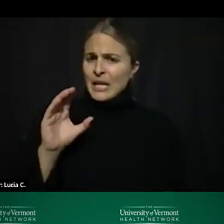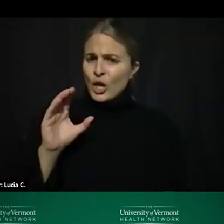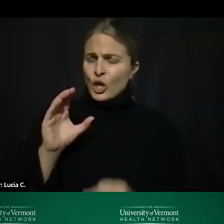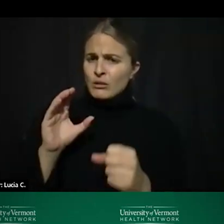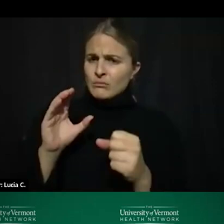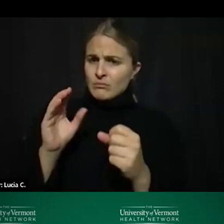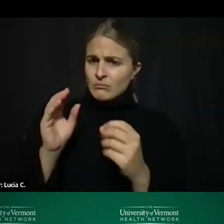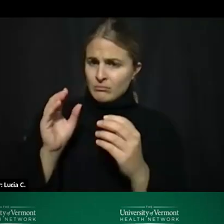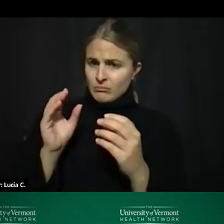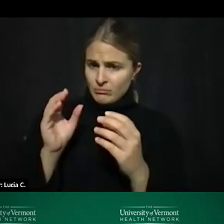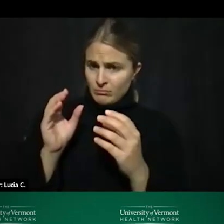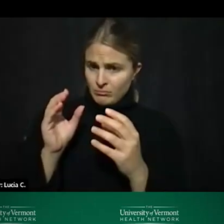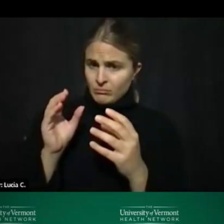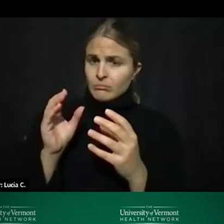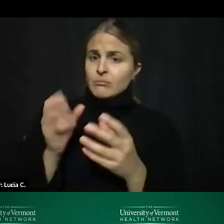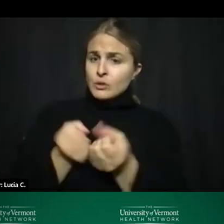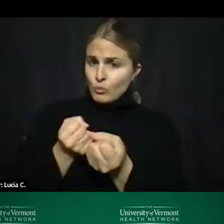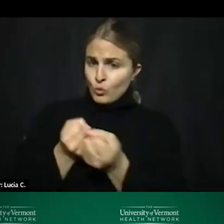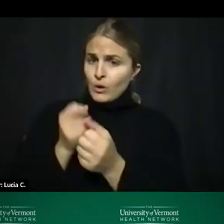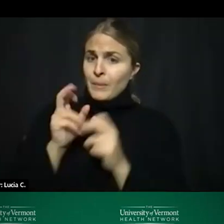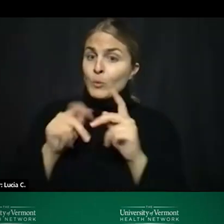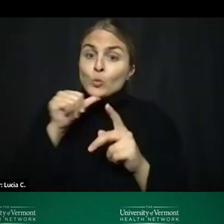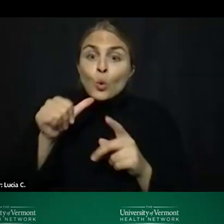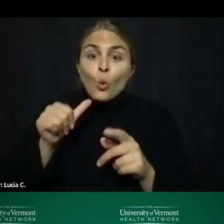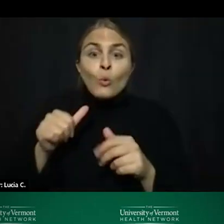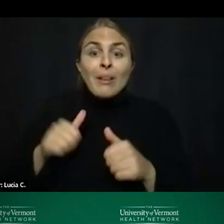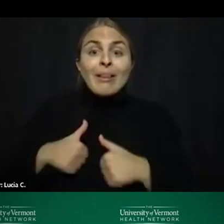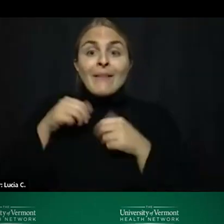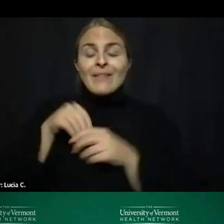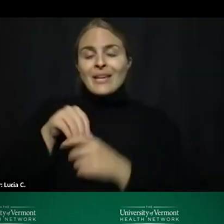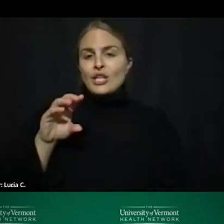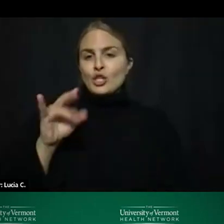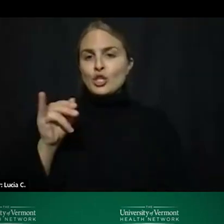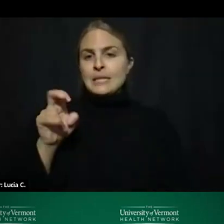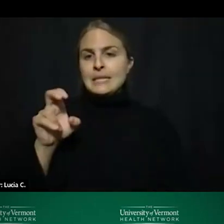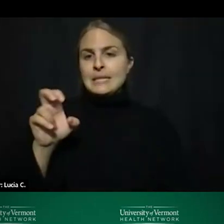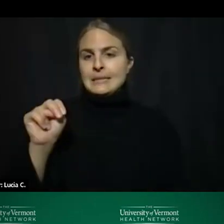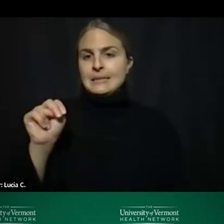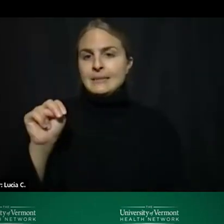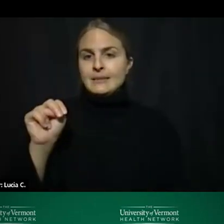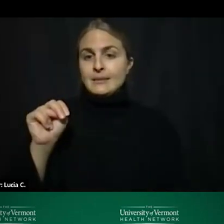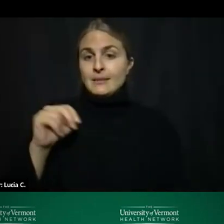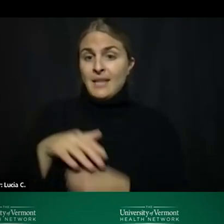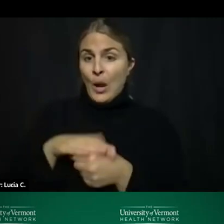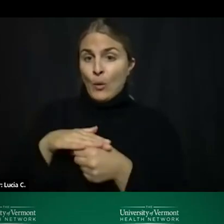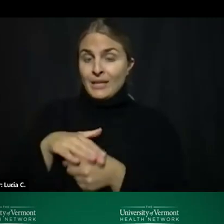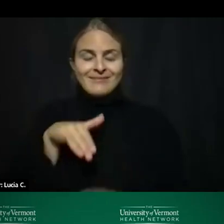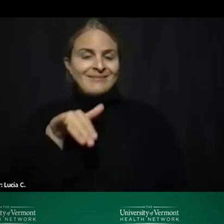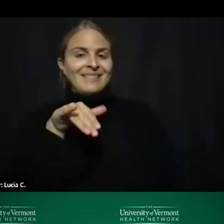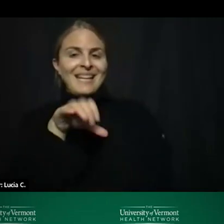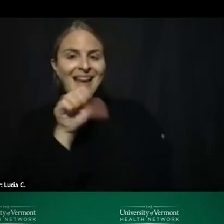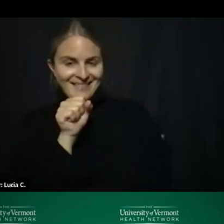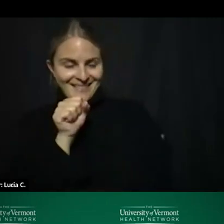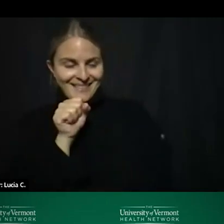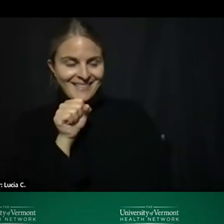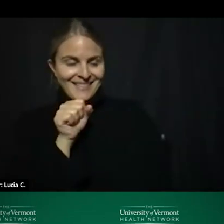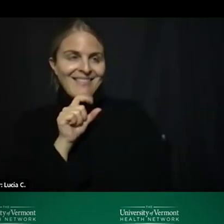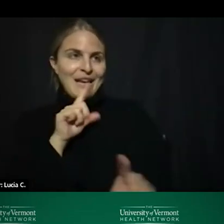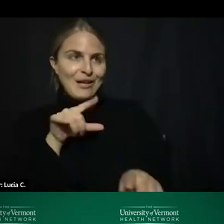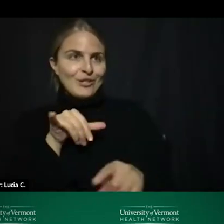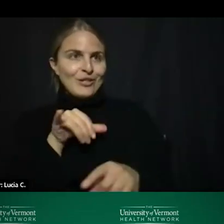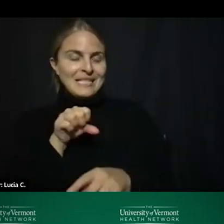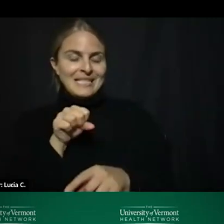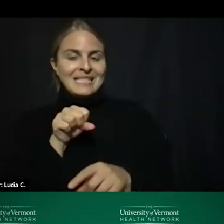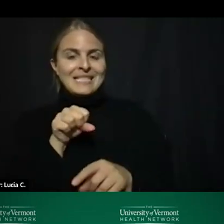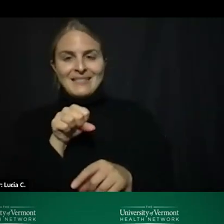residing outside of chittenden county thanks yes um the the